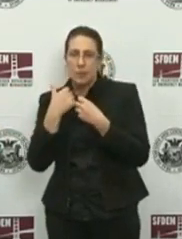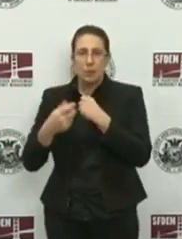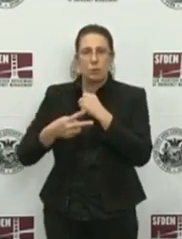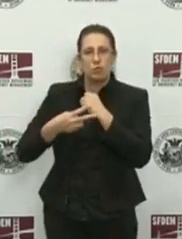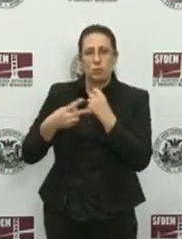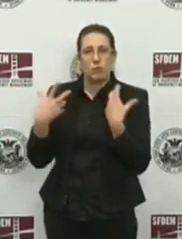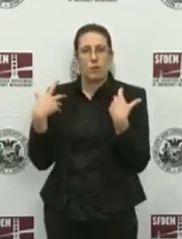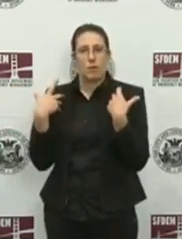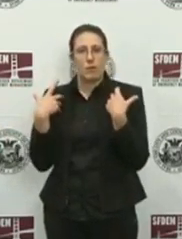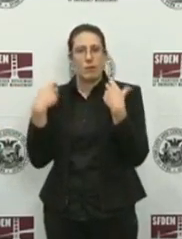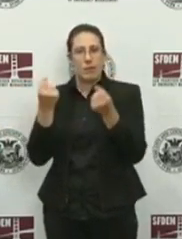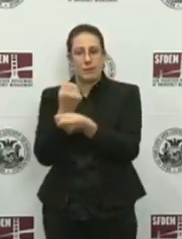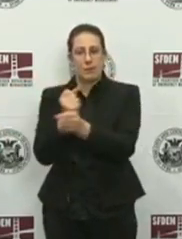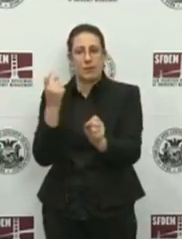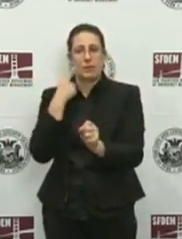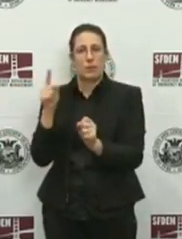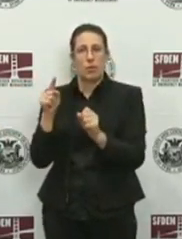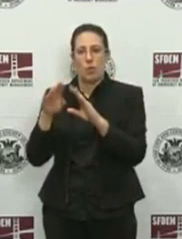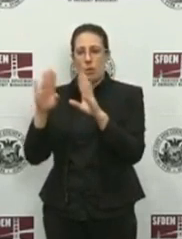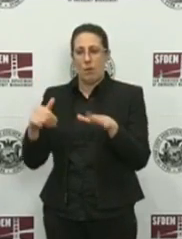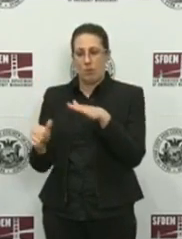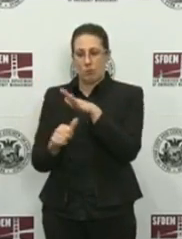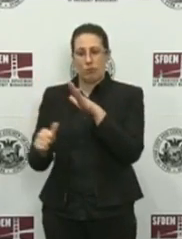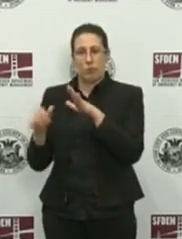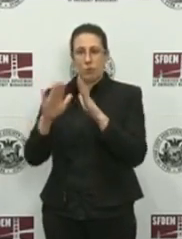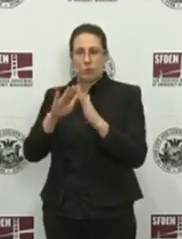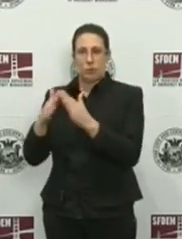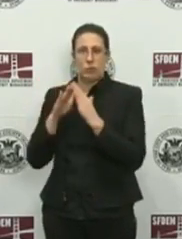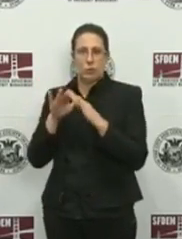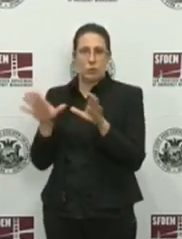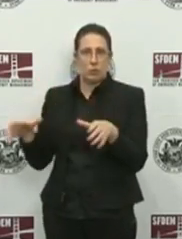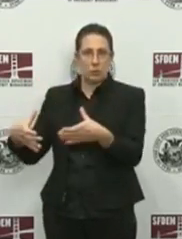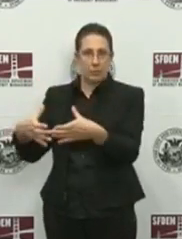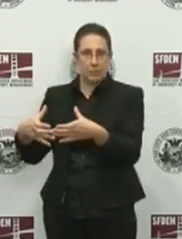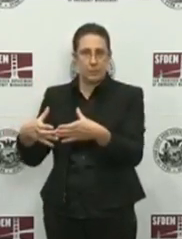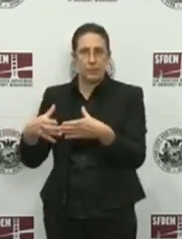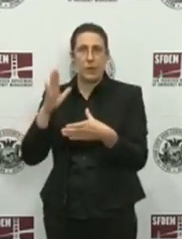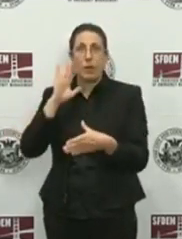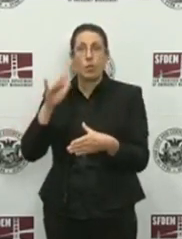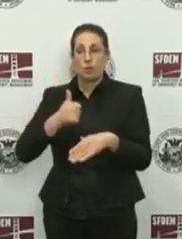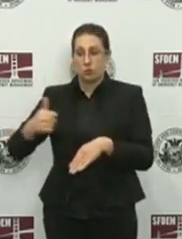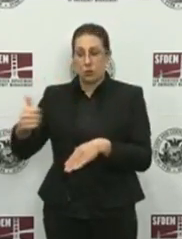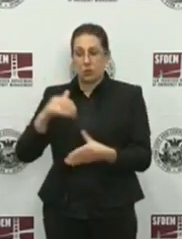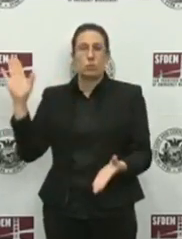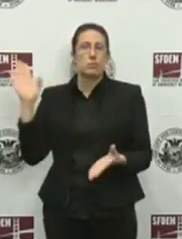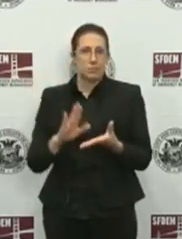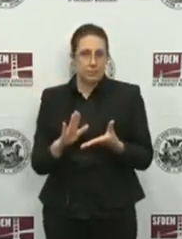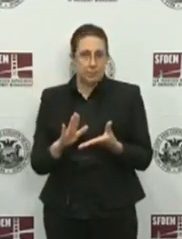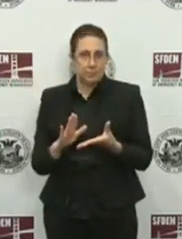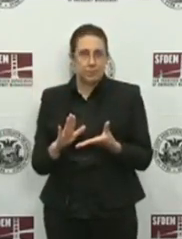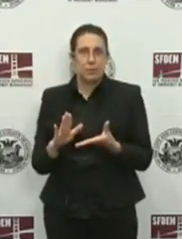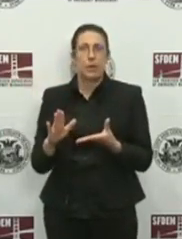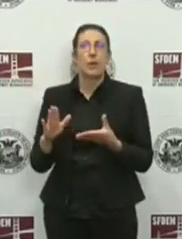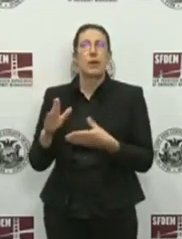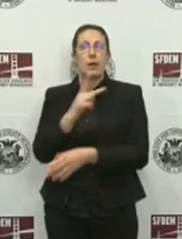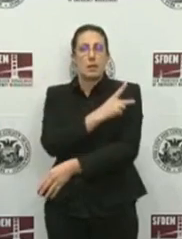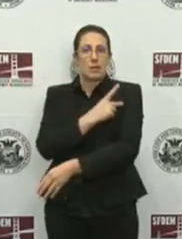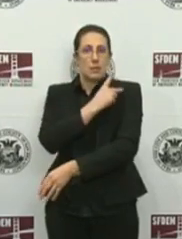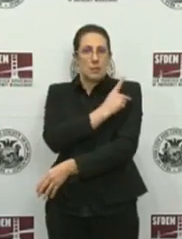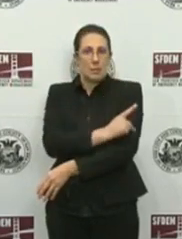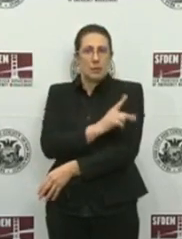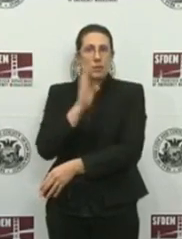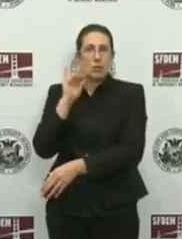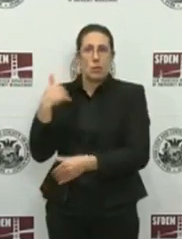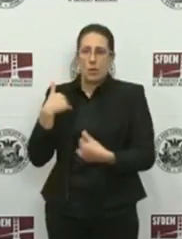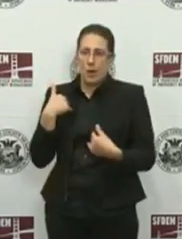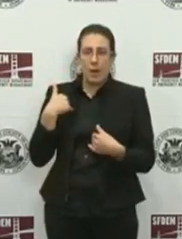of the shelter community. It will reduce transports and collate patients with a dedicated